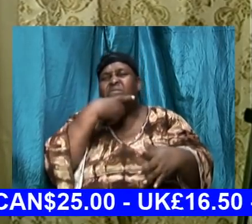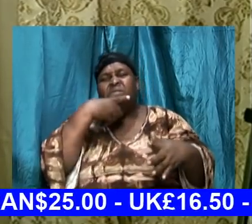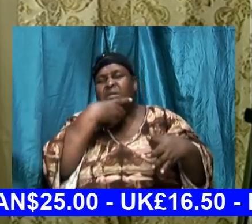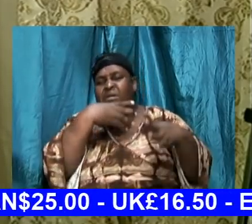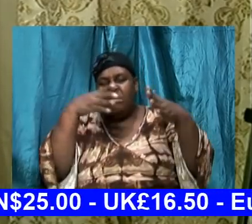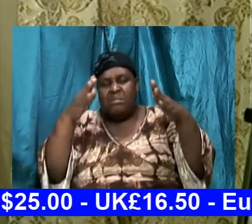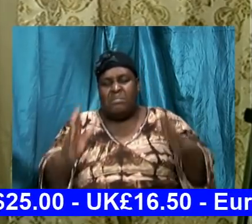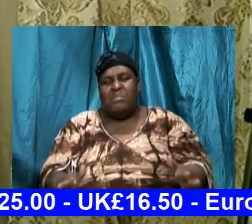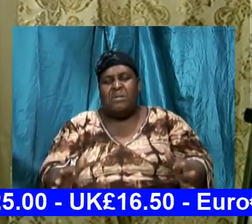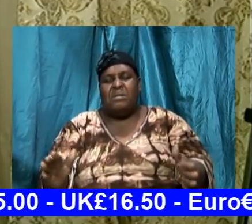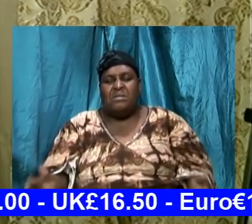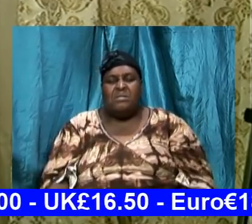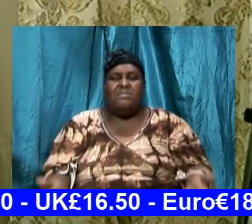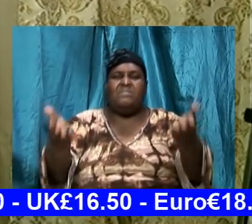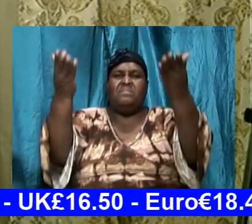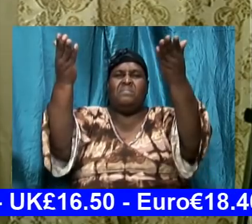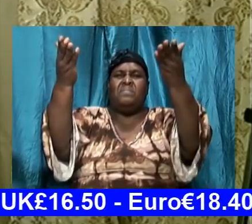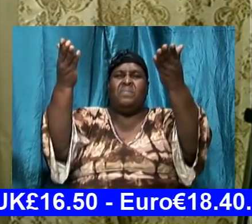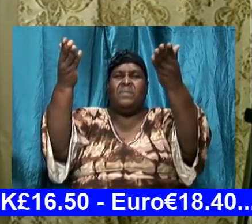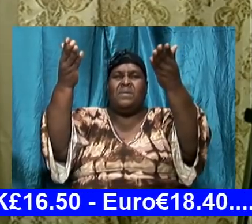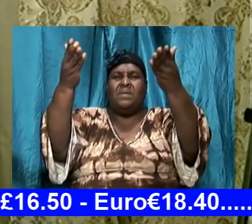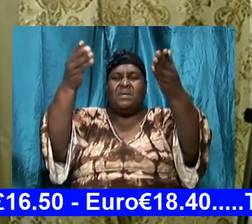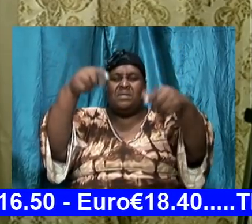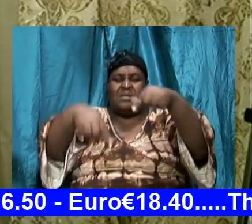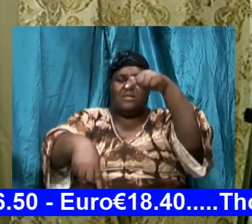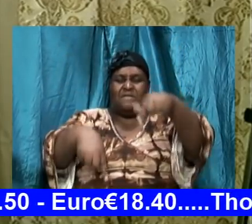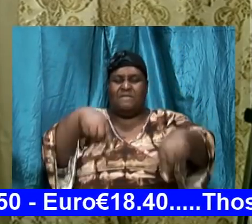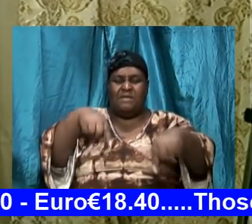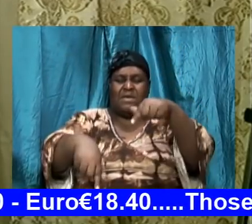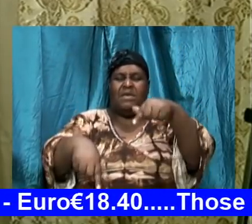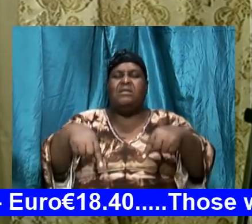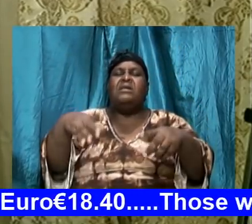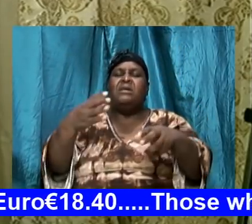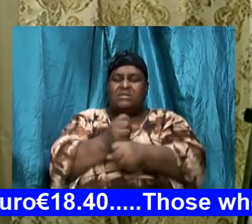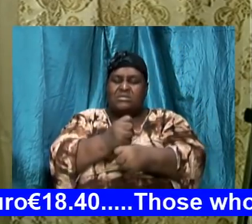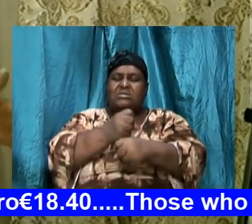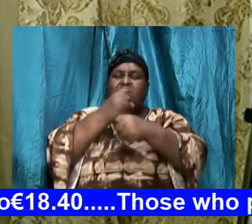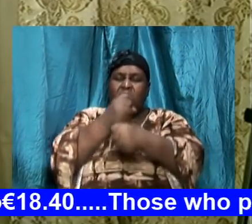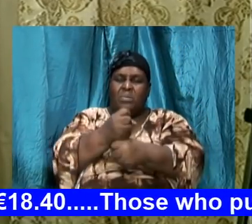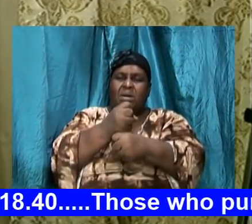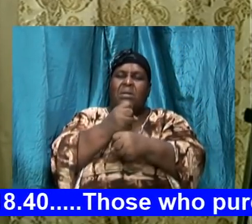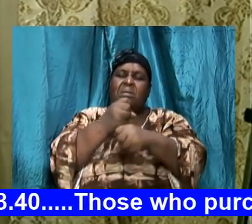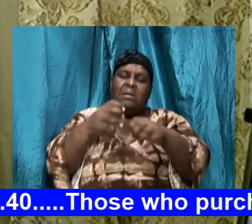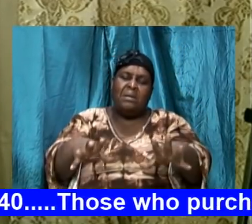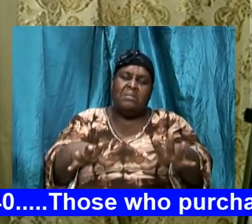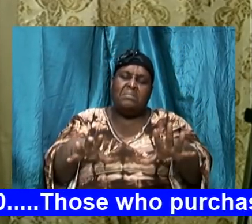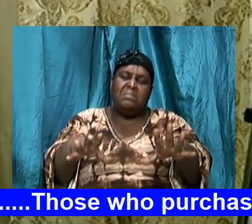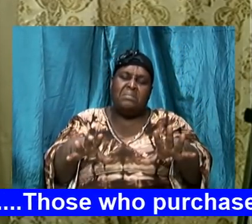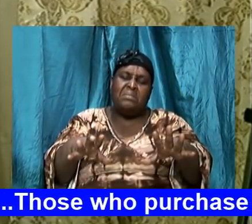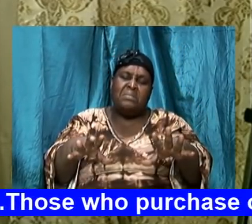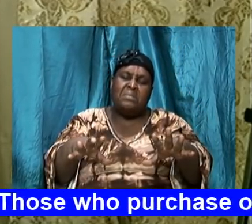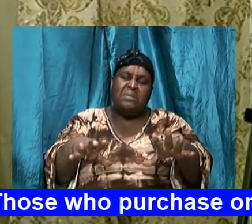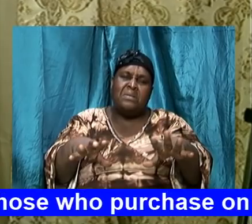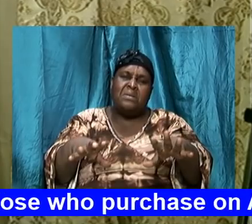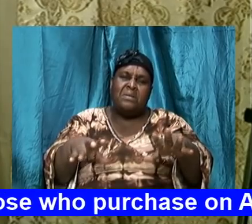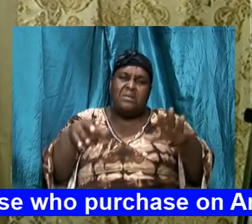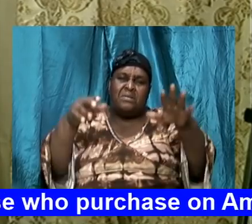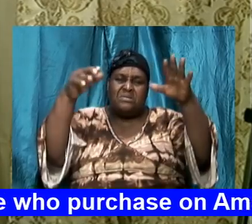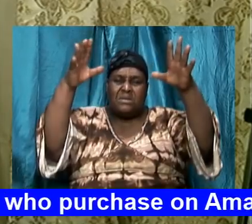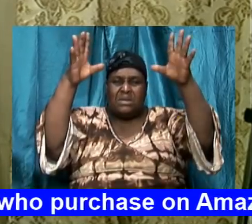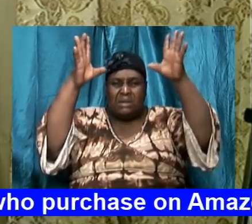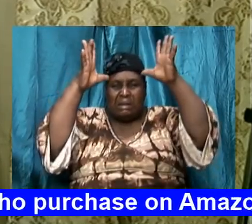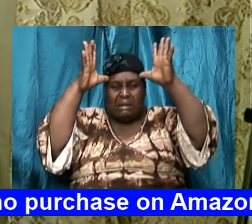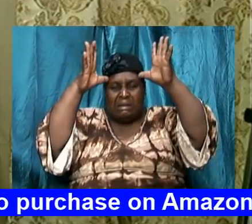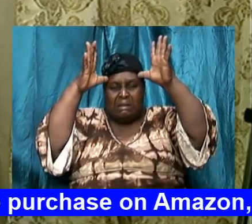put him on his feet, still holding him, and then let him go. So the deer just